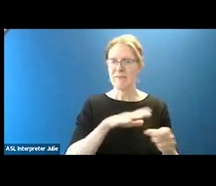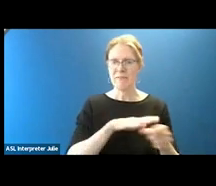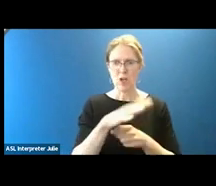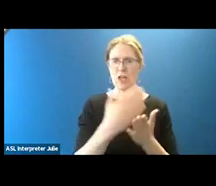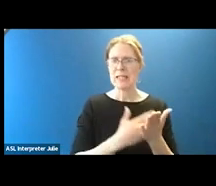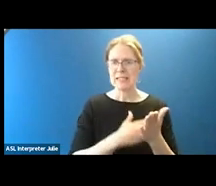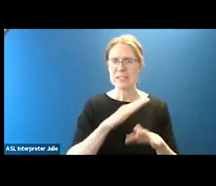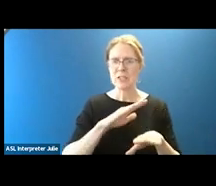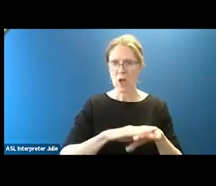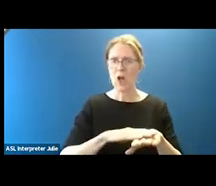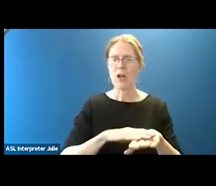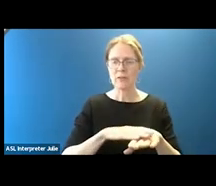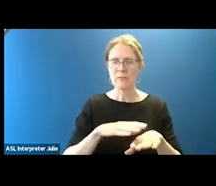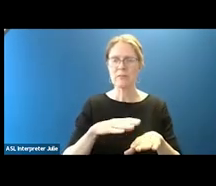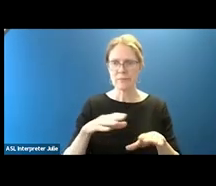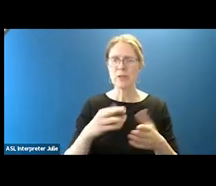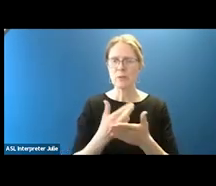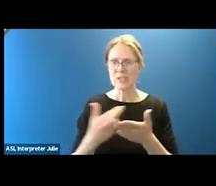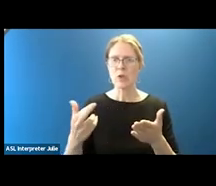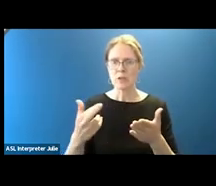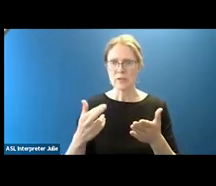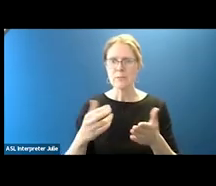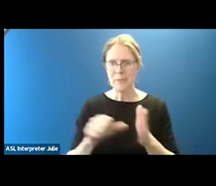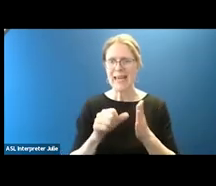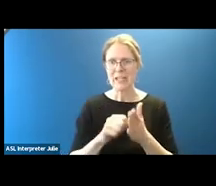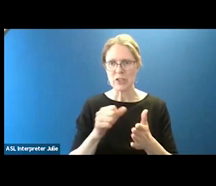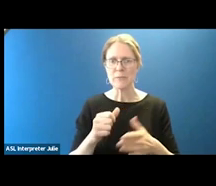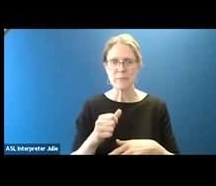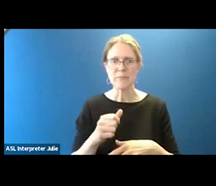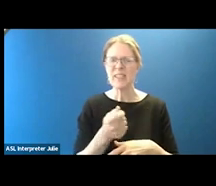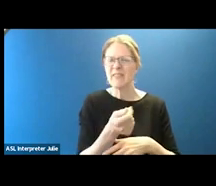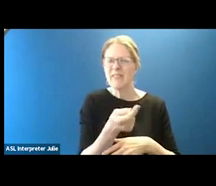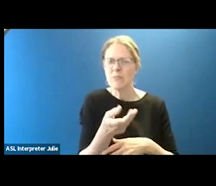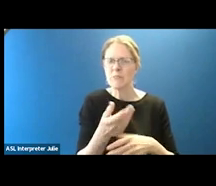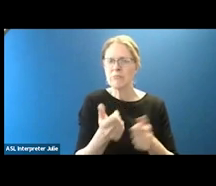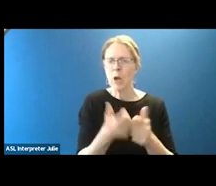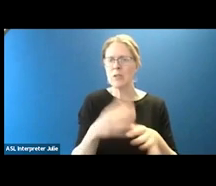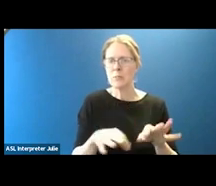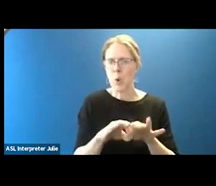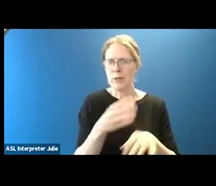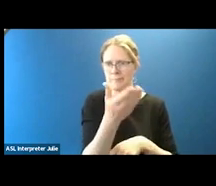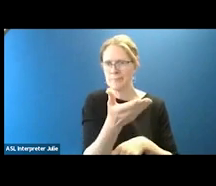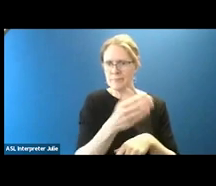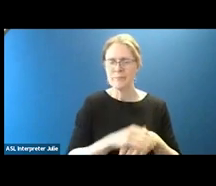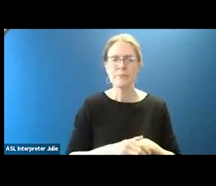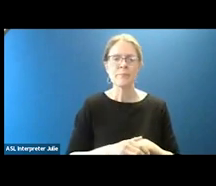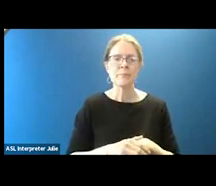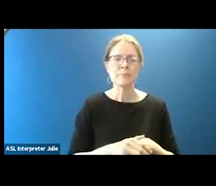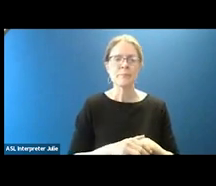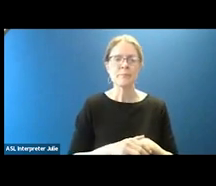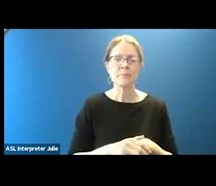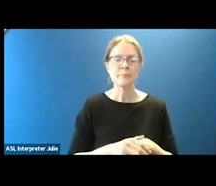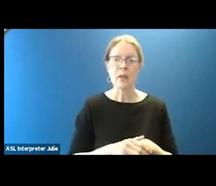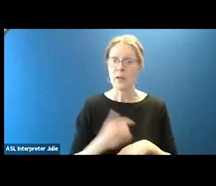Advocacy 201 webinars resource page. But here's a list of some really important ones that you have here. And then we hope that